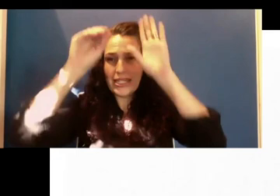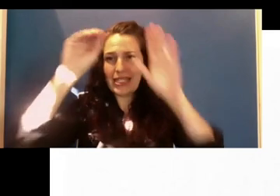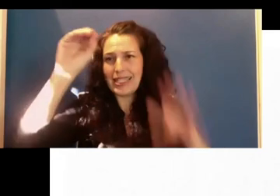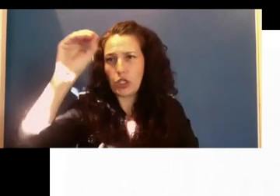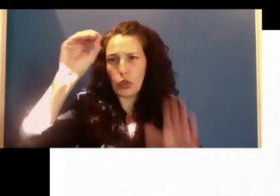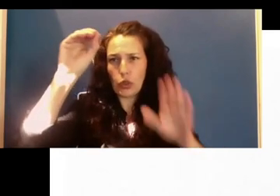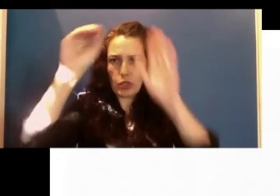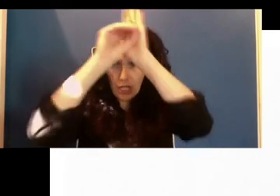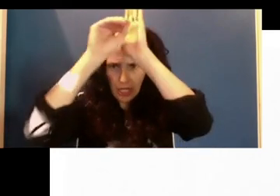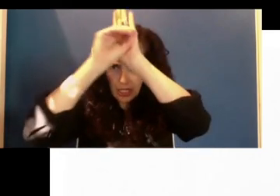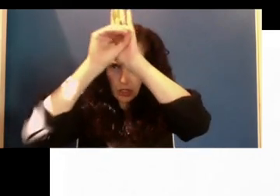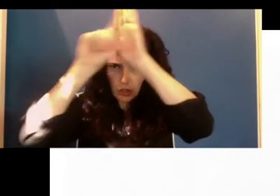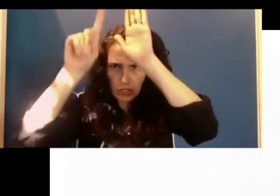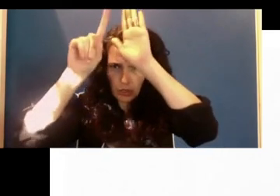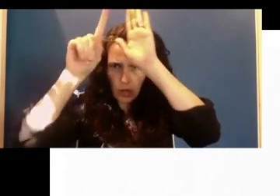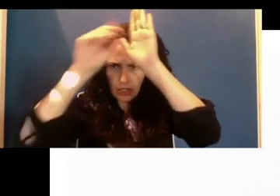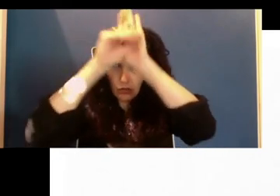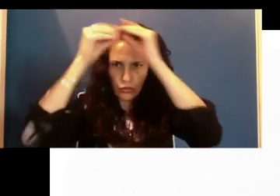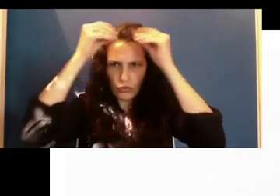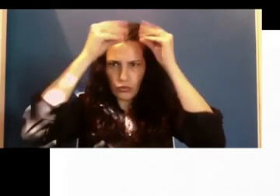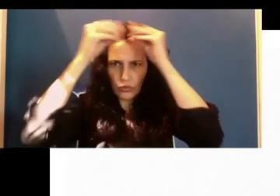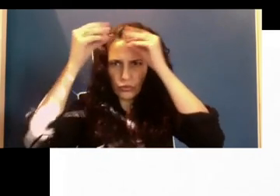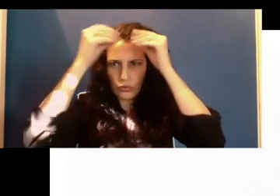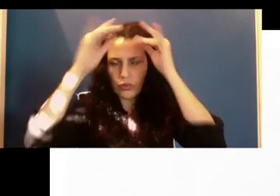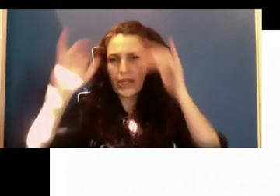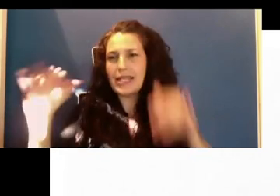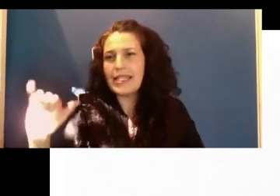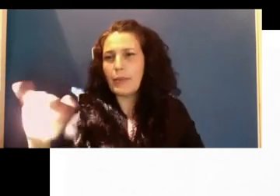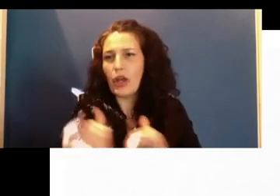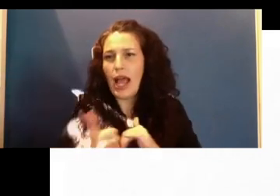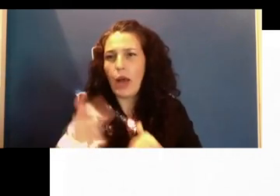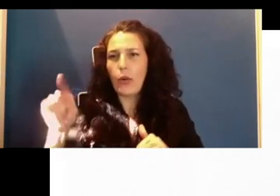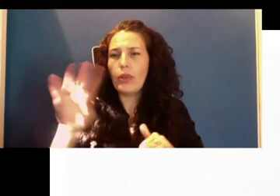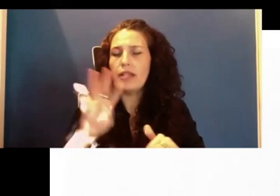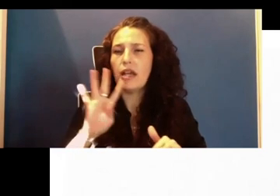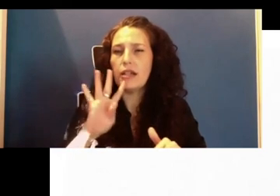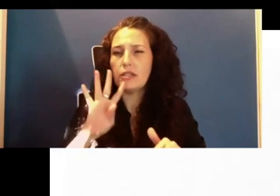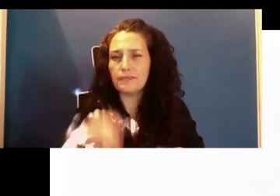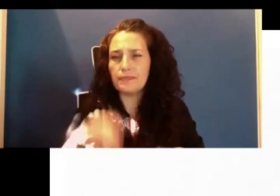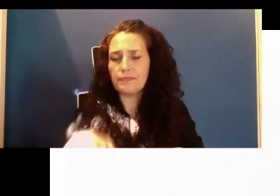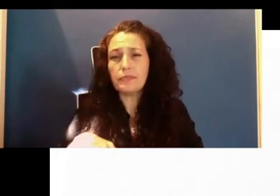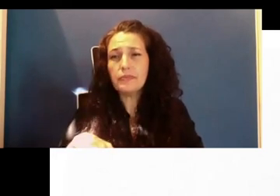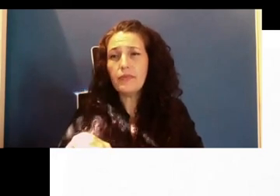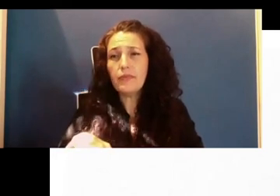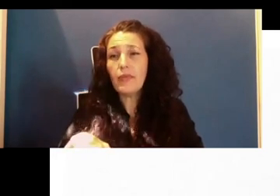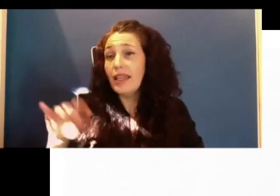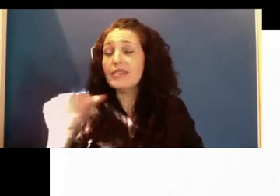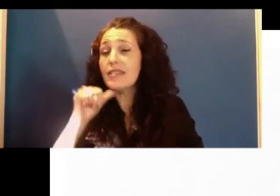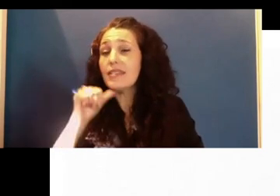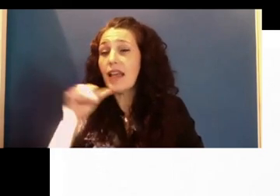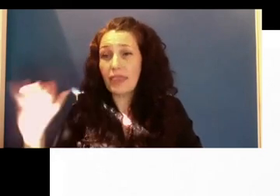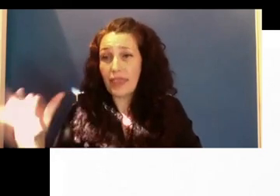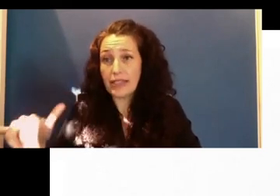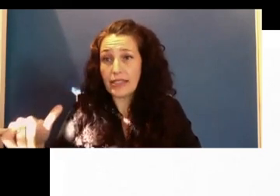to the way that computers talk to each other. But it wasn't that interaction that really got me excited about